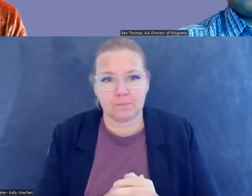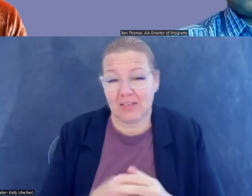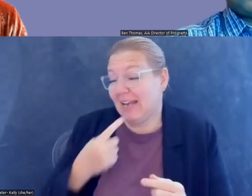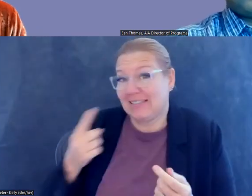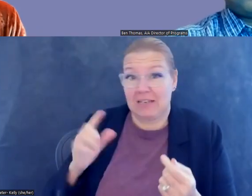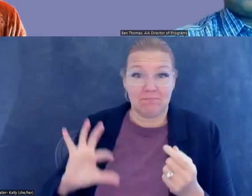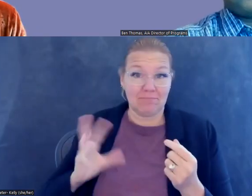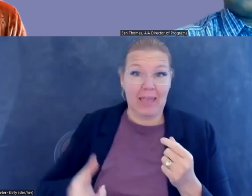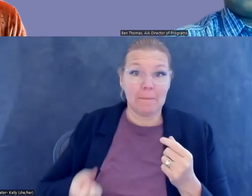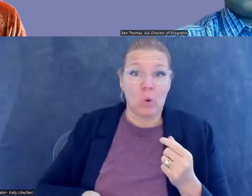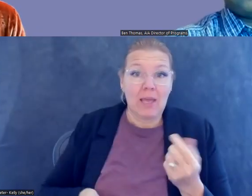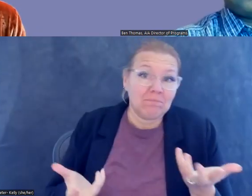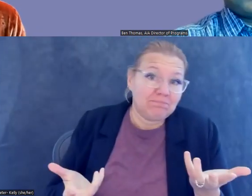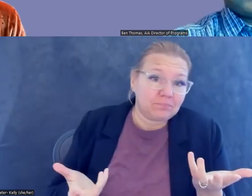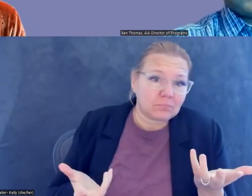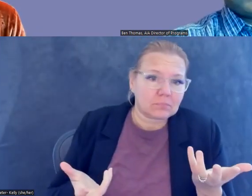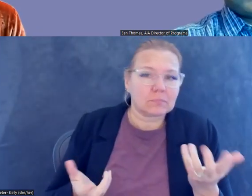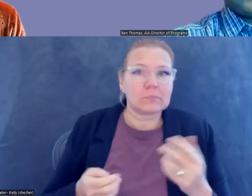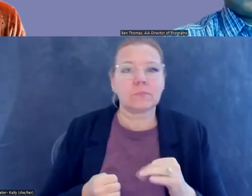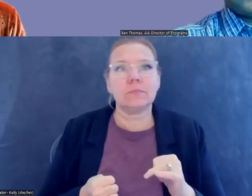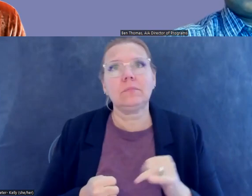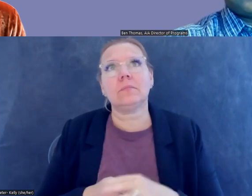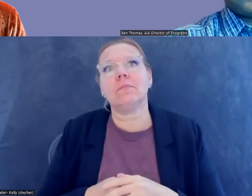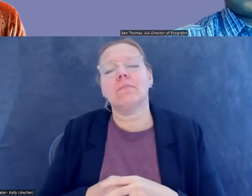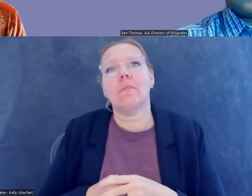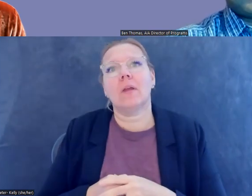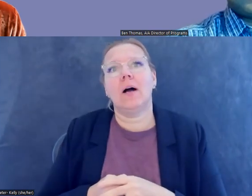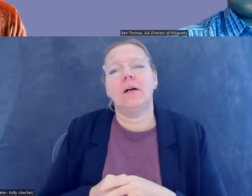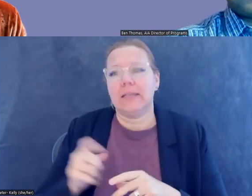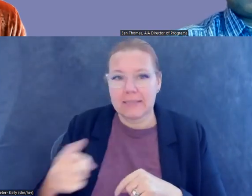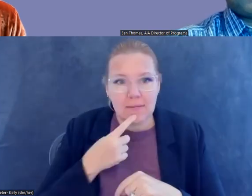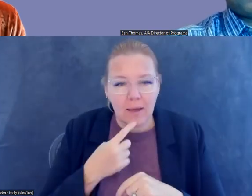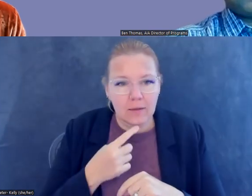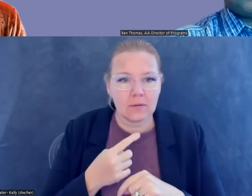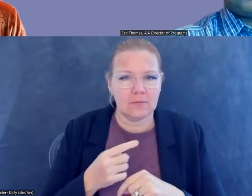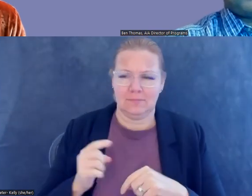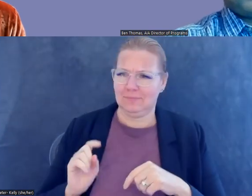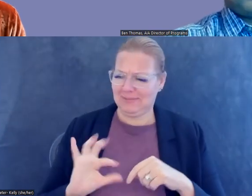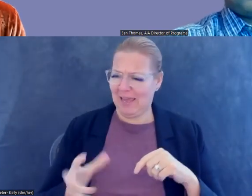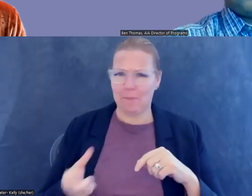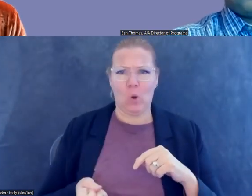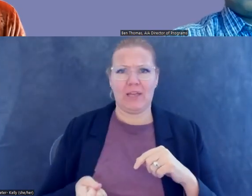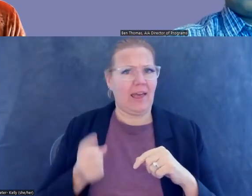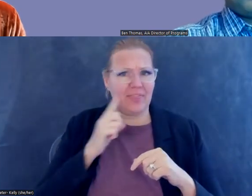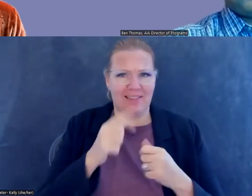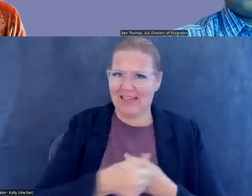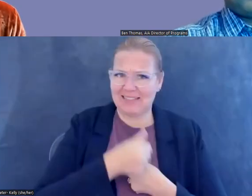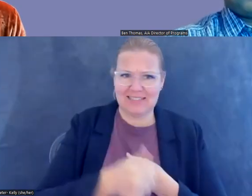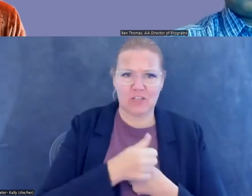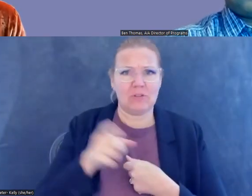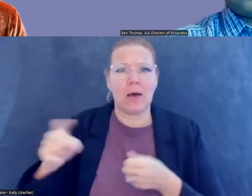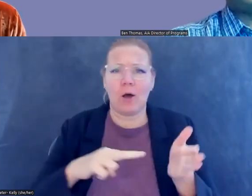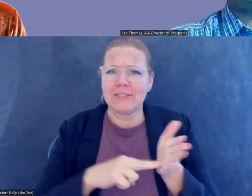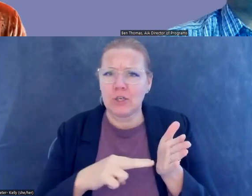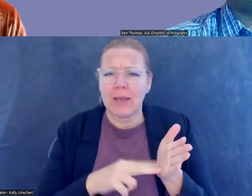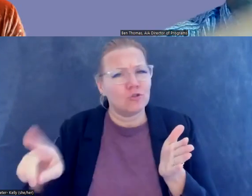Cambodia. what is, um, I don't say this lightly. It's actually very tragic. He said, Cambodia, I think that's quite dangerous. What about Syria? think